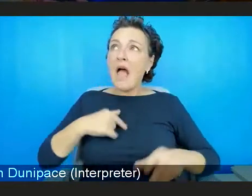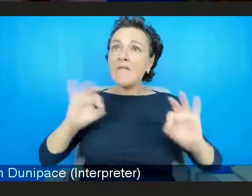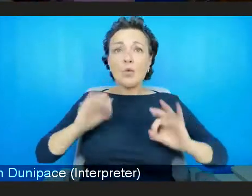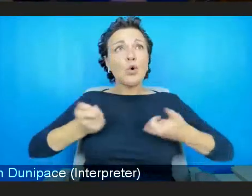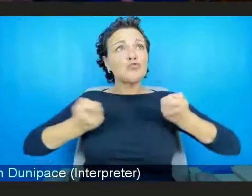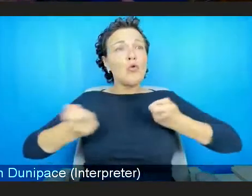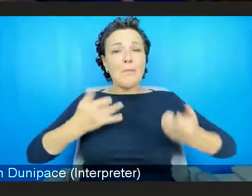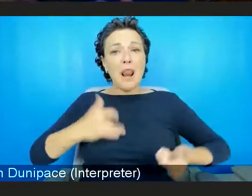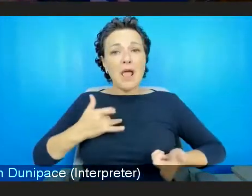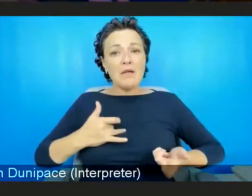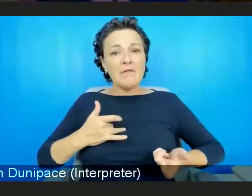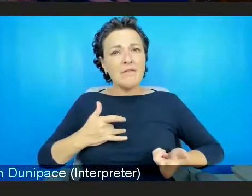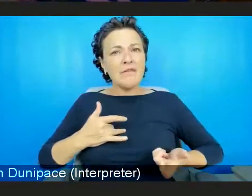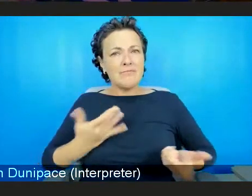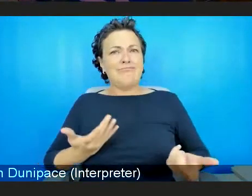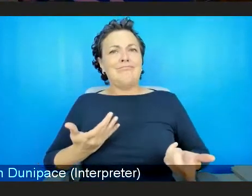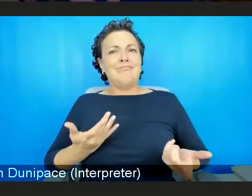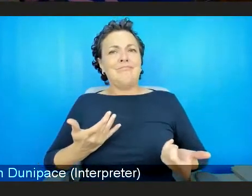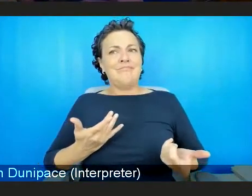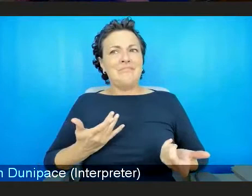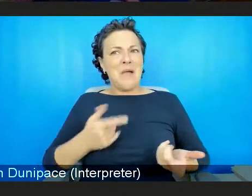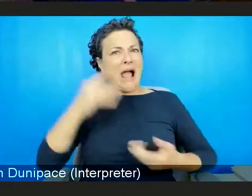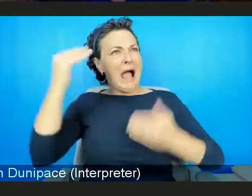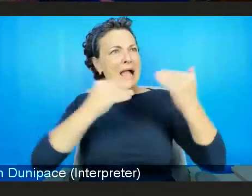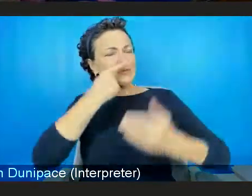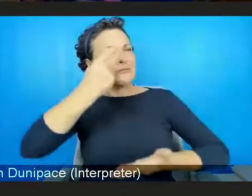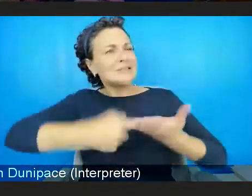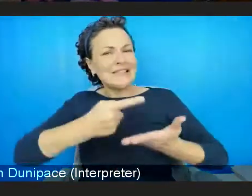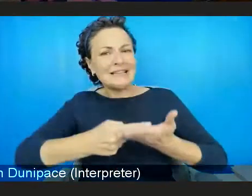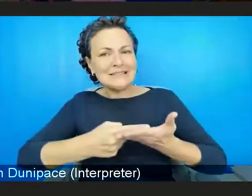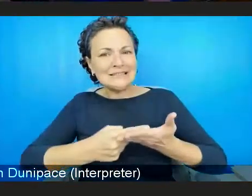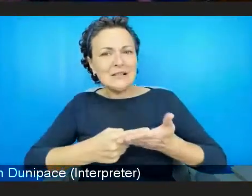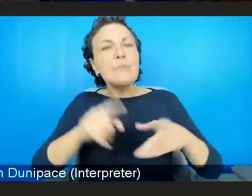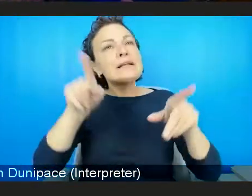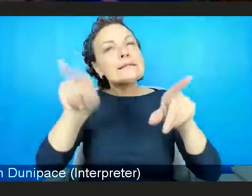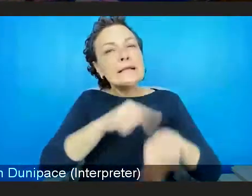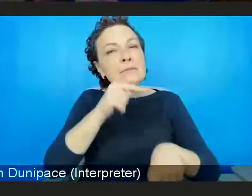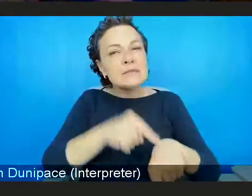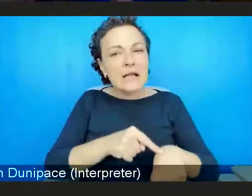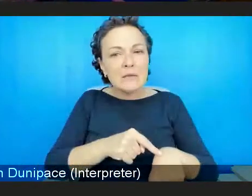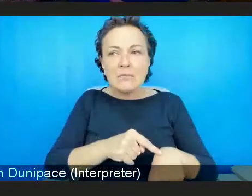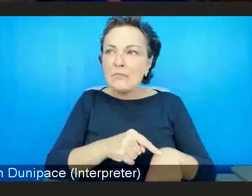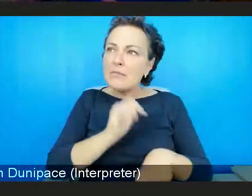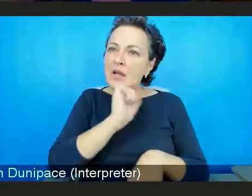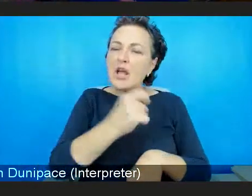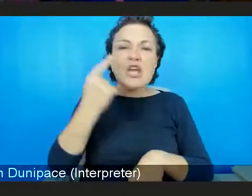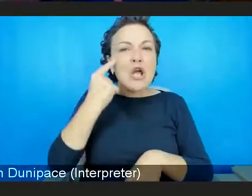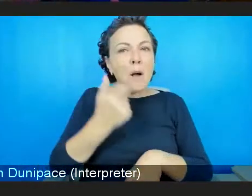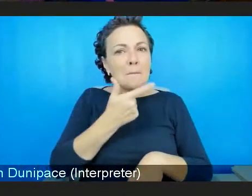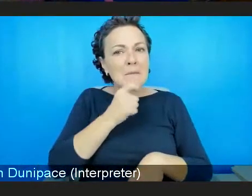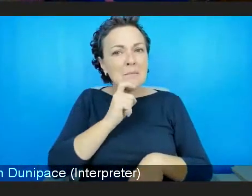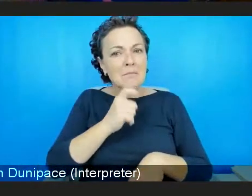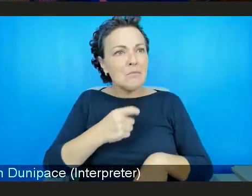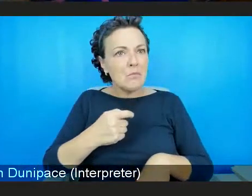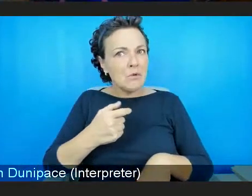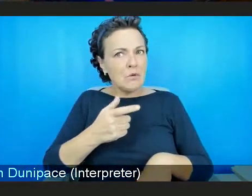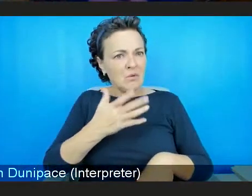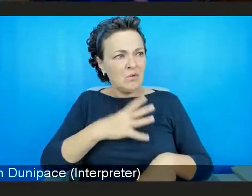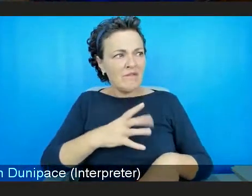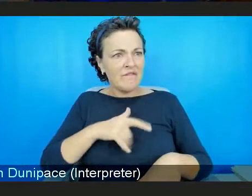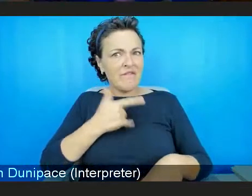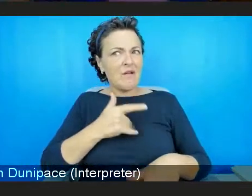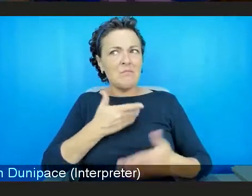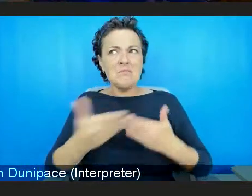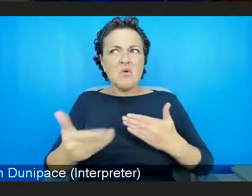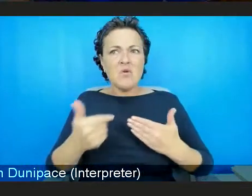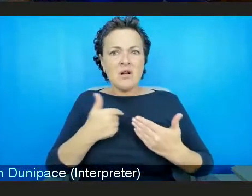also had the least that they they were most susceptible to this context of uncertainty and unpredictability. And in